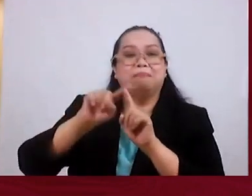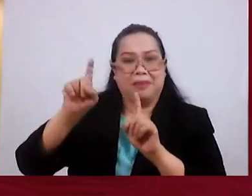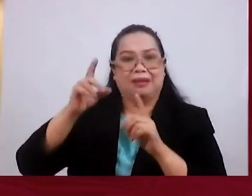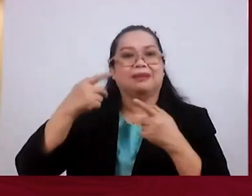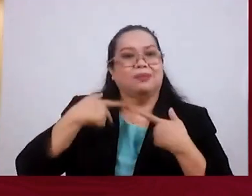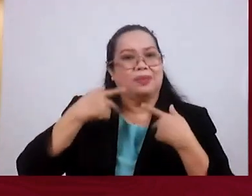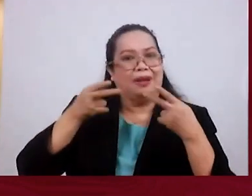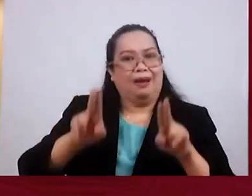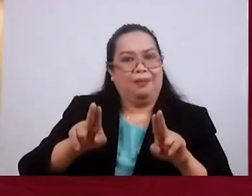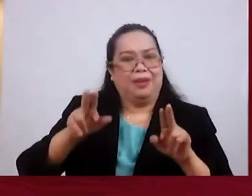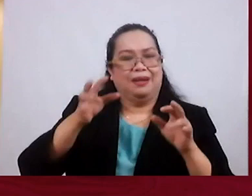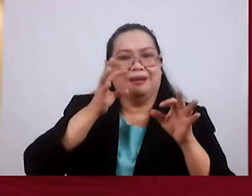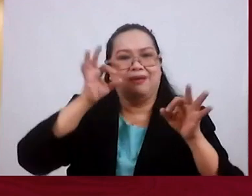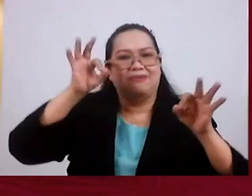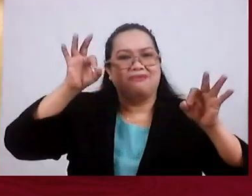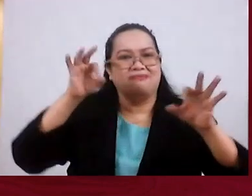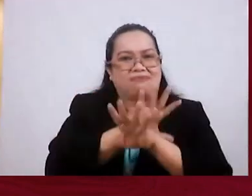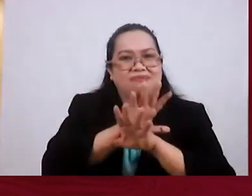Of God